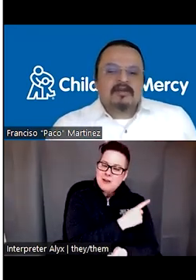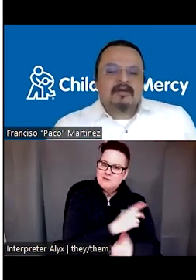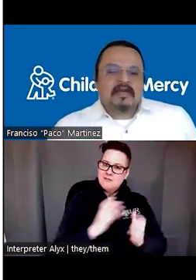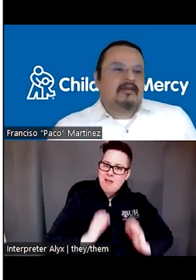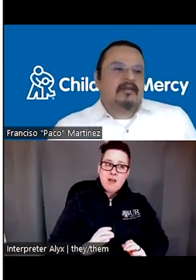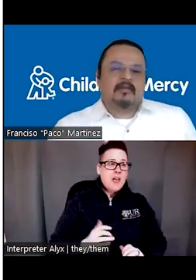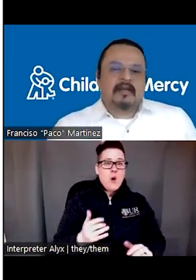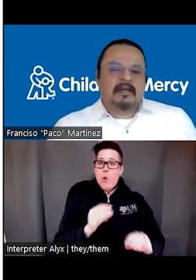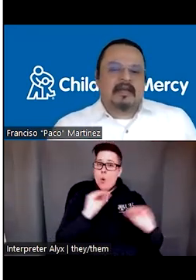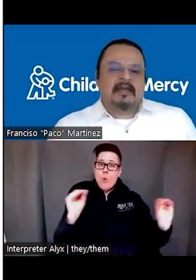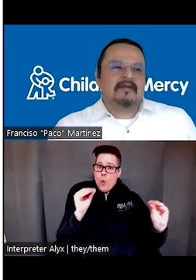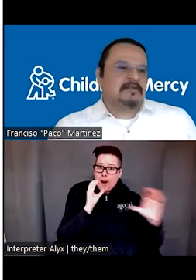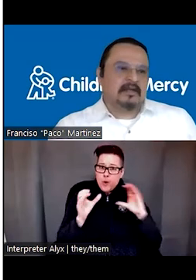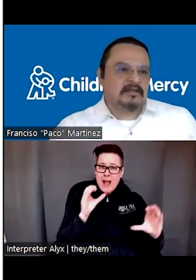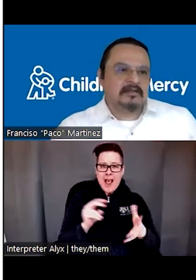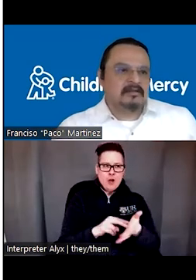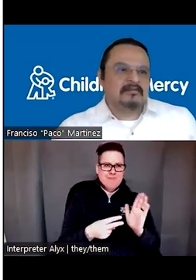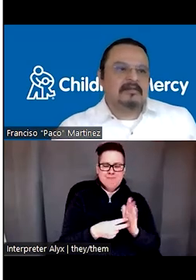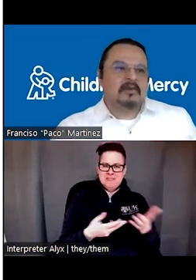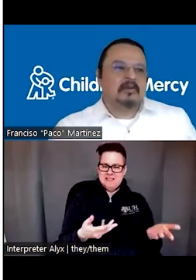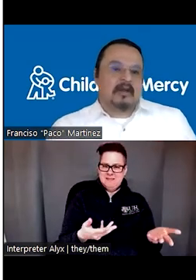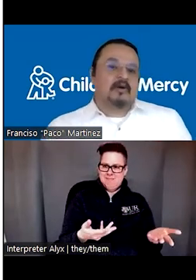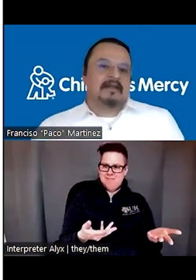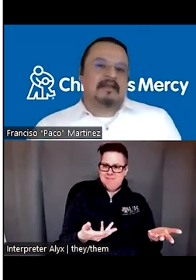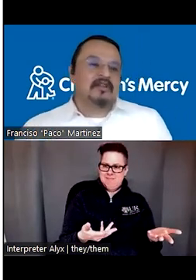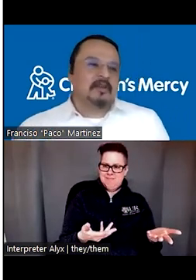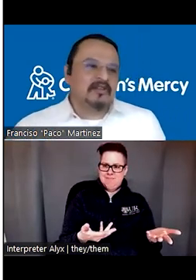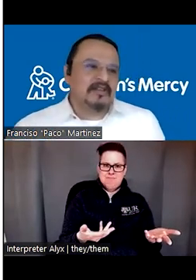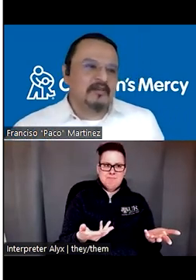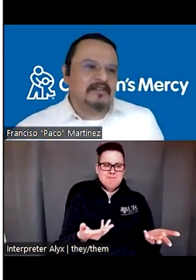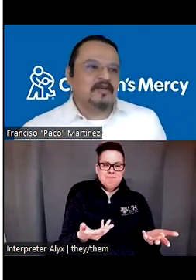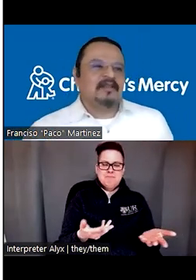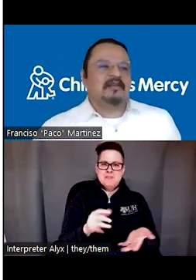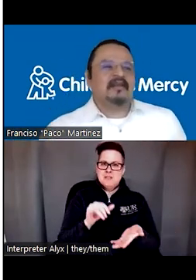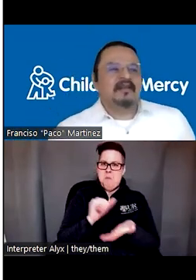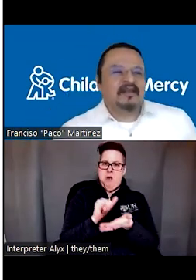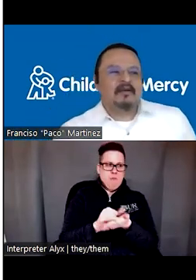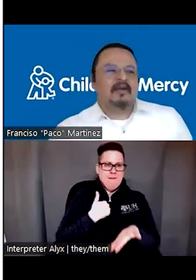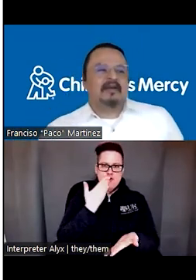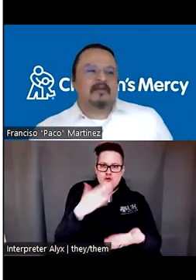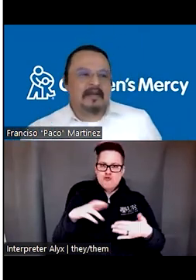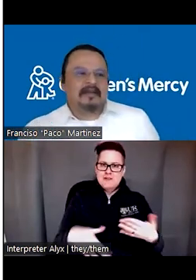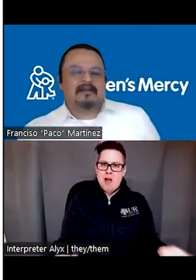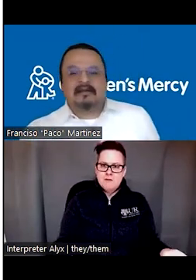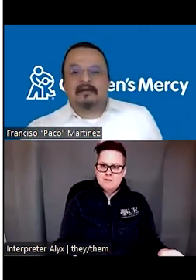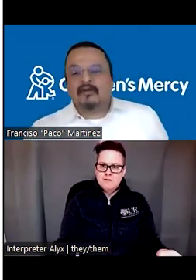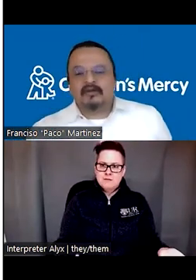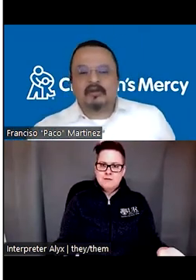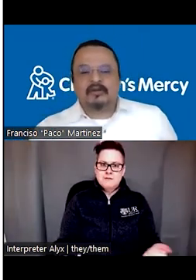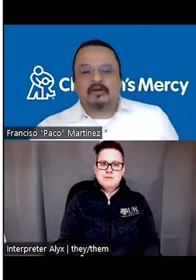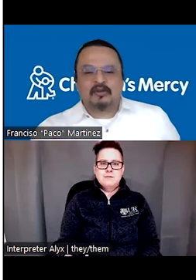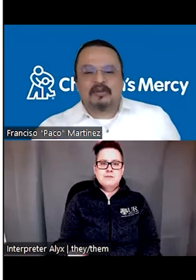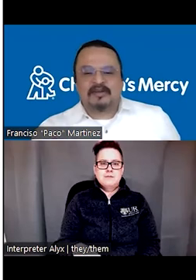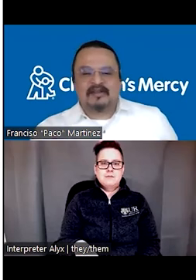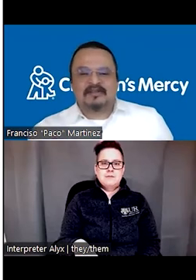communication, we cannot expect any results or at least not the positive ones. Right. Uh, we can expect that they're not,